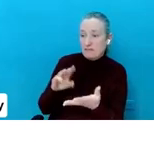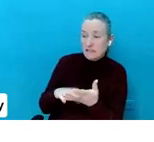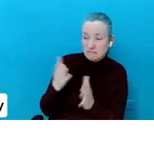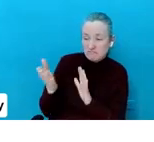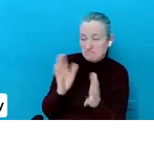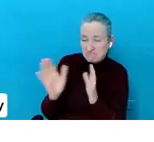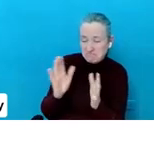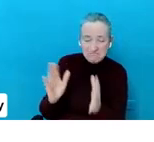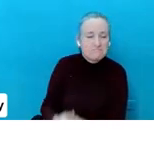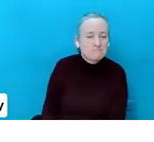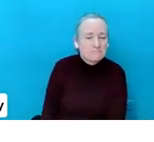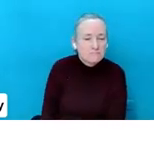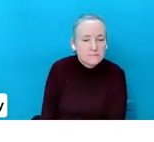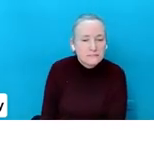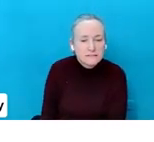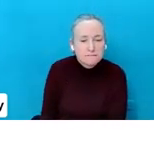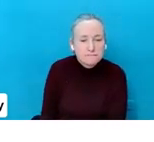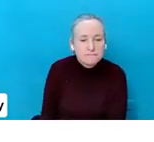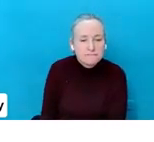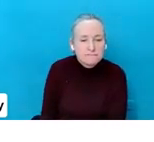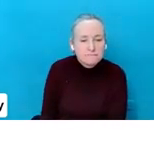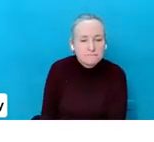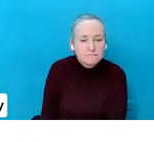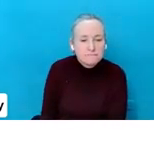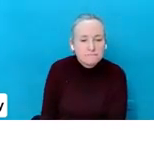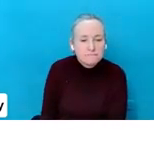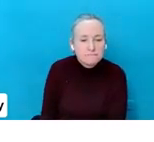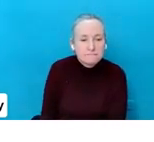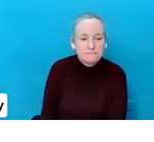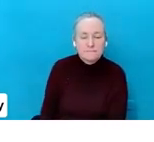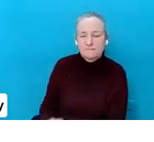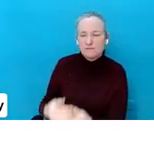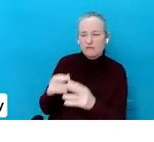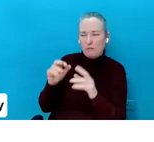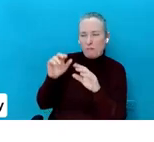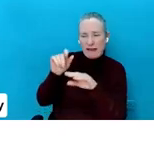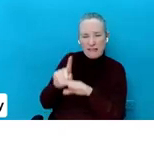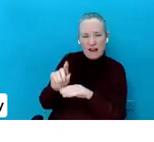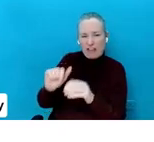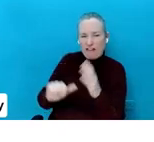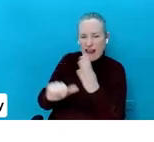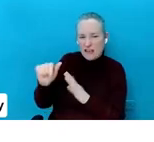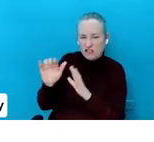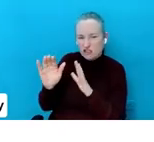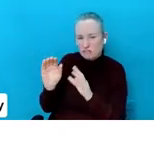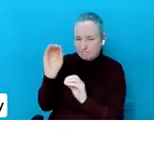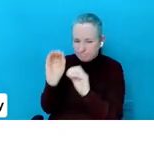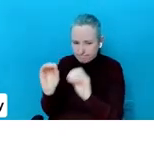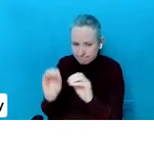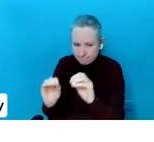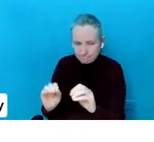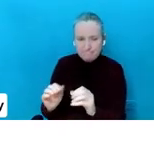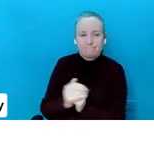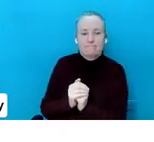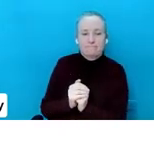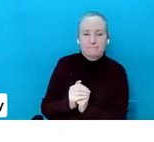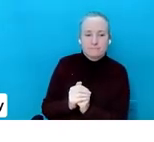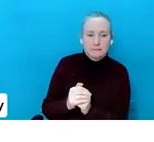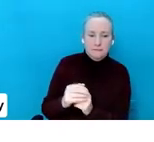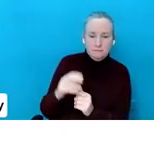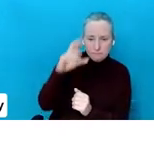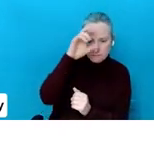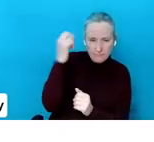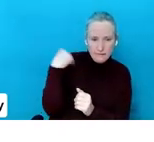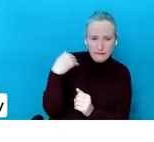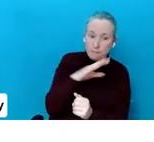you decide whatever it is, depending on their age. Remind me when it's bedtime or it might be bedtime. might